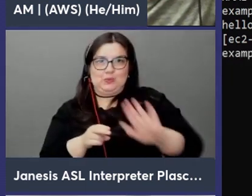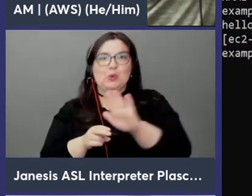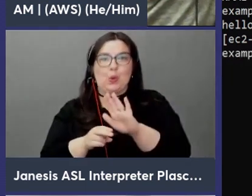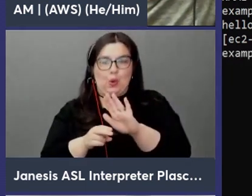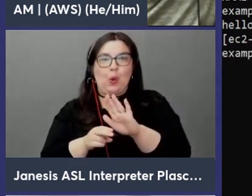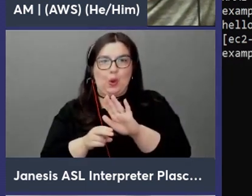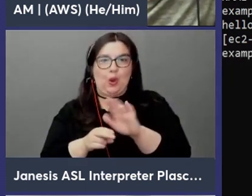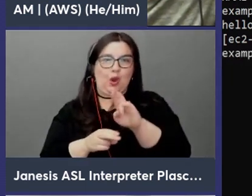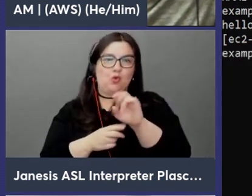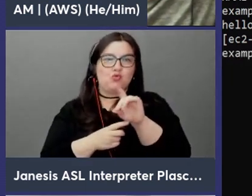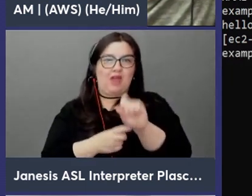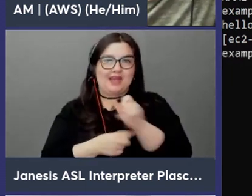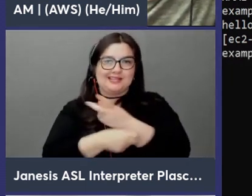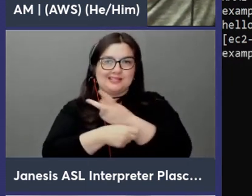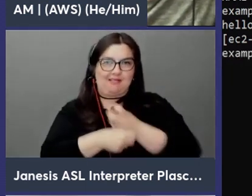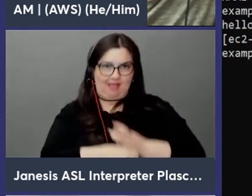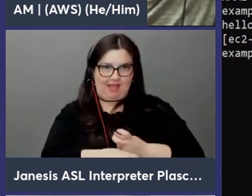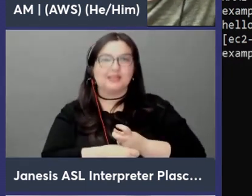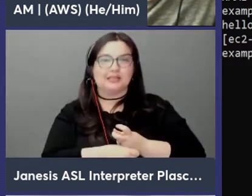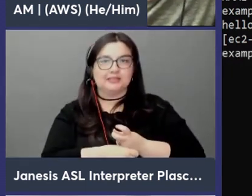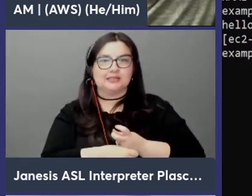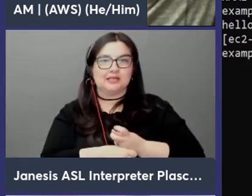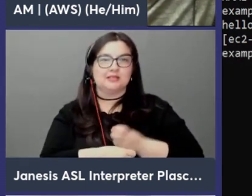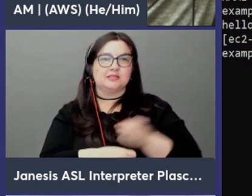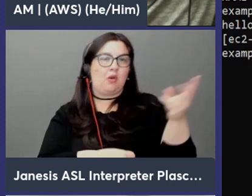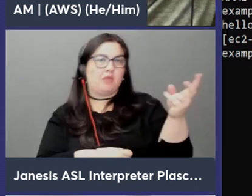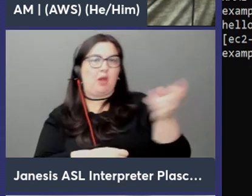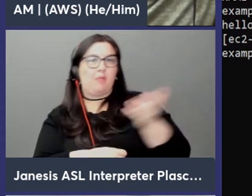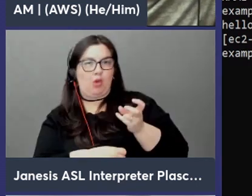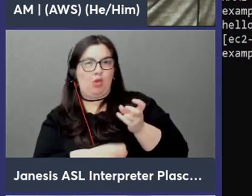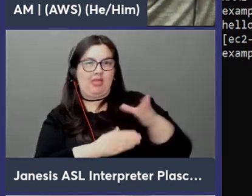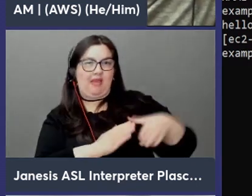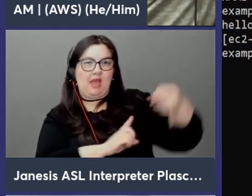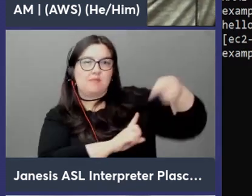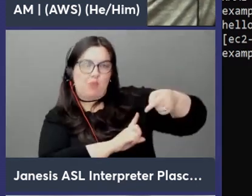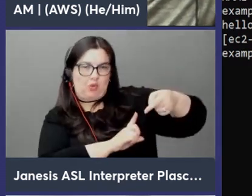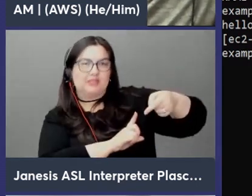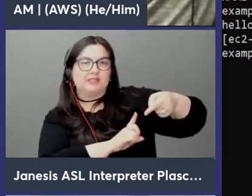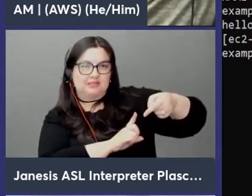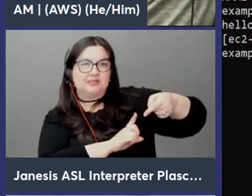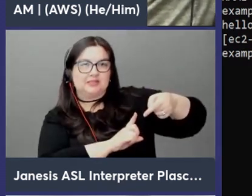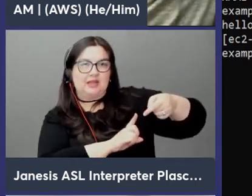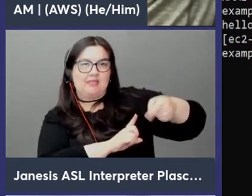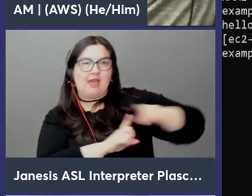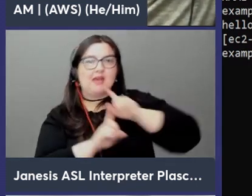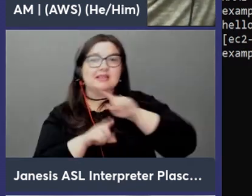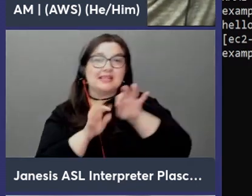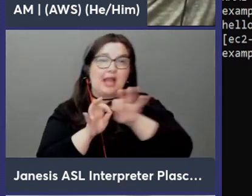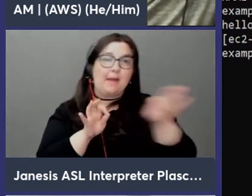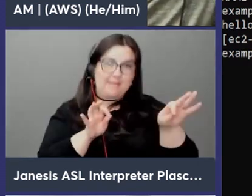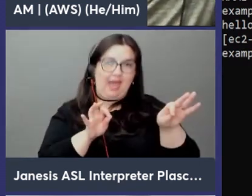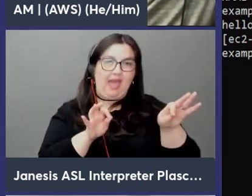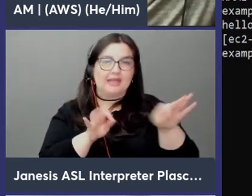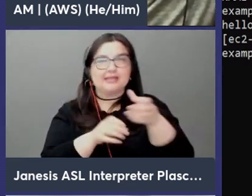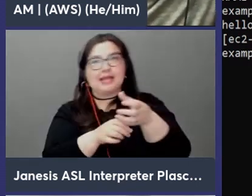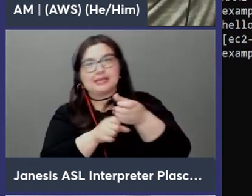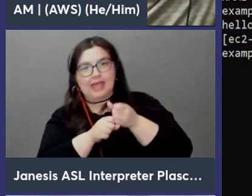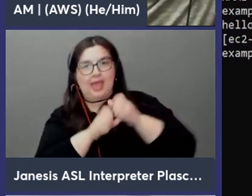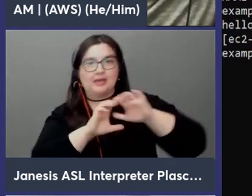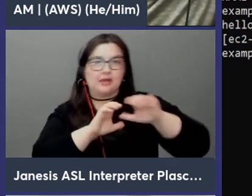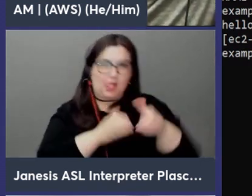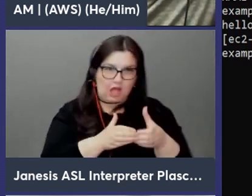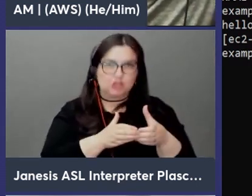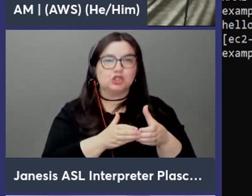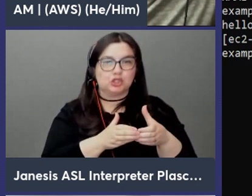so i'm just gonna pull the redis endpoint from this cluster this essentially this command is saying get cluster this